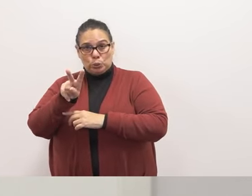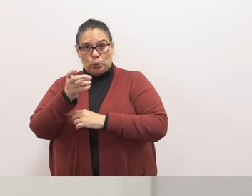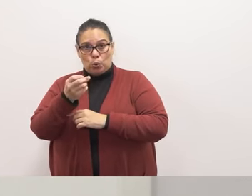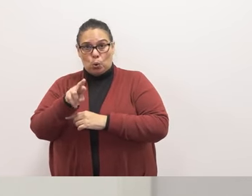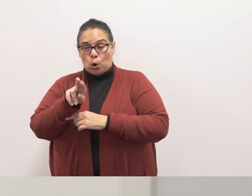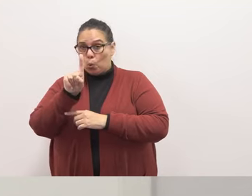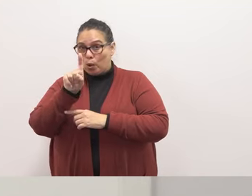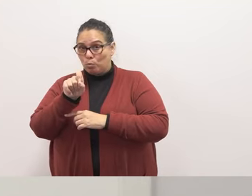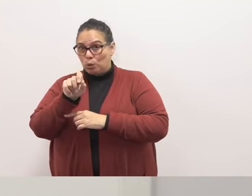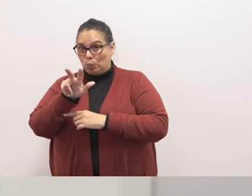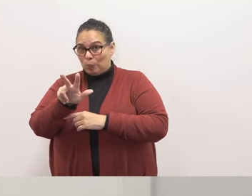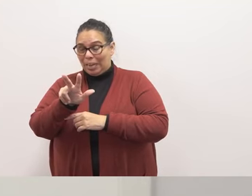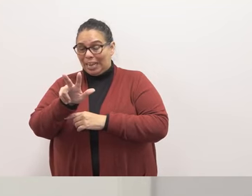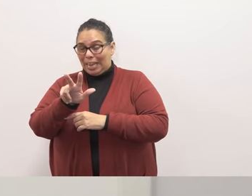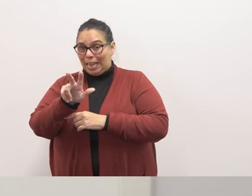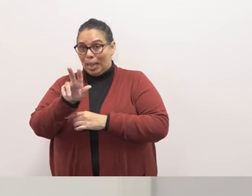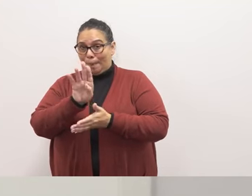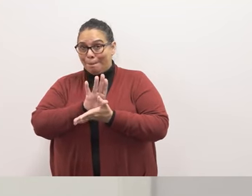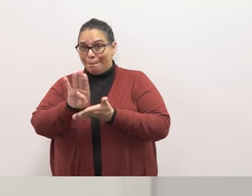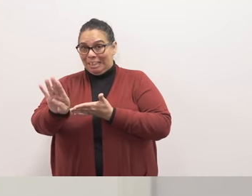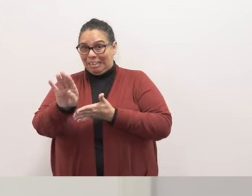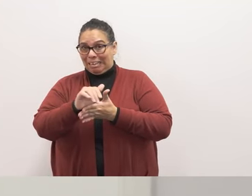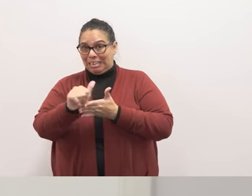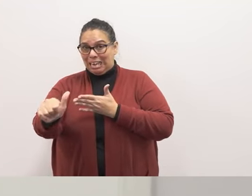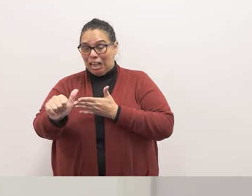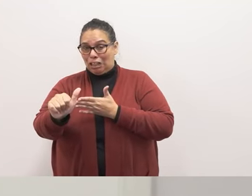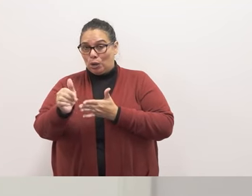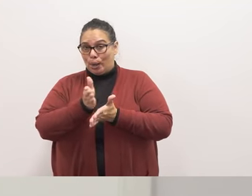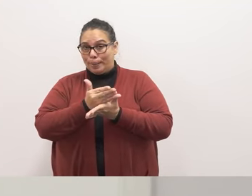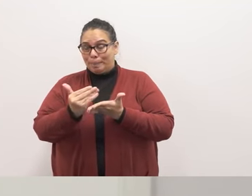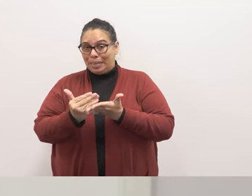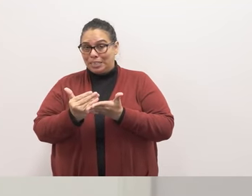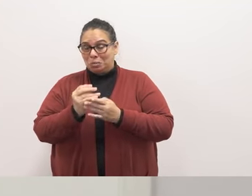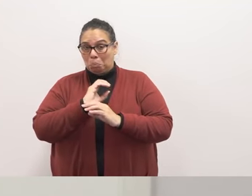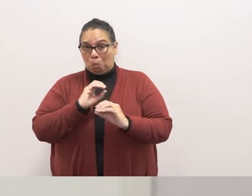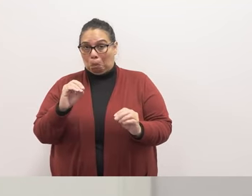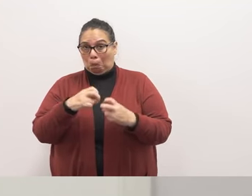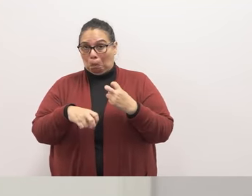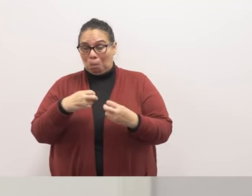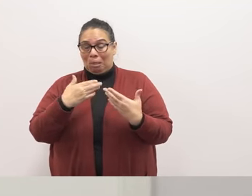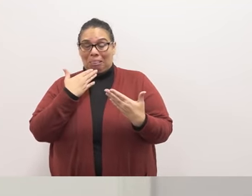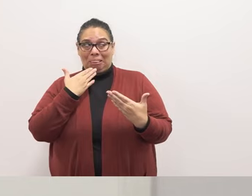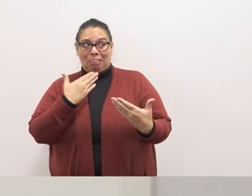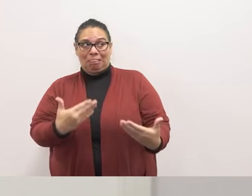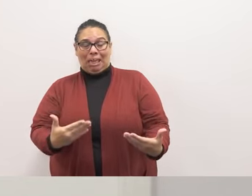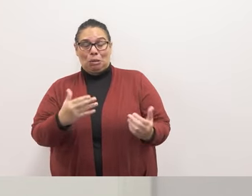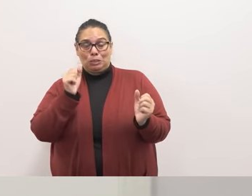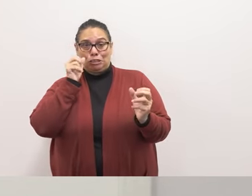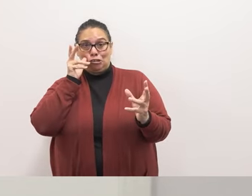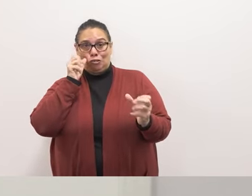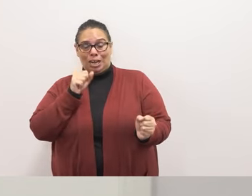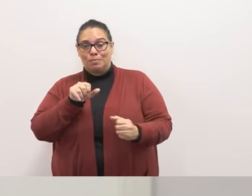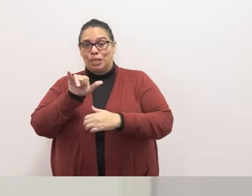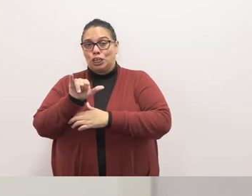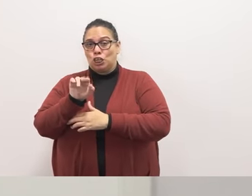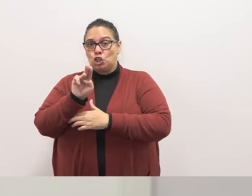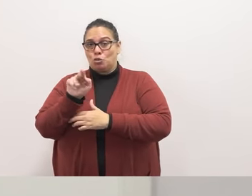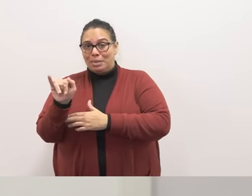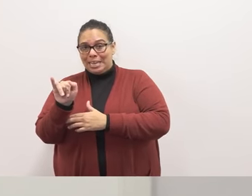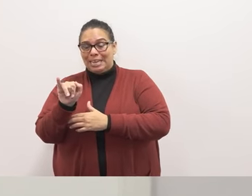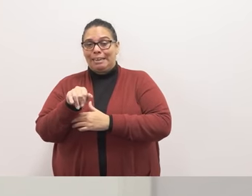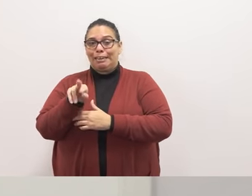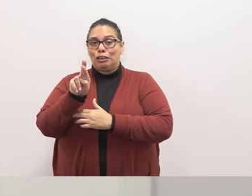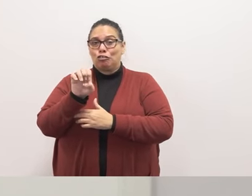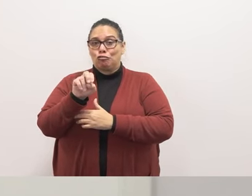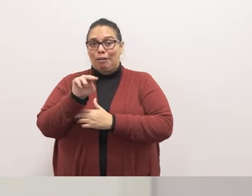billion dollar budget with no findings is really incredible so thank you you me and renee and team and for all the things that go